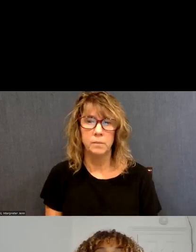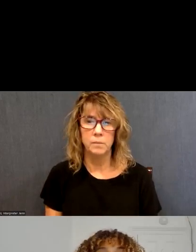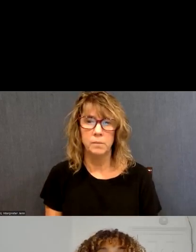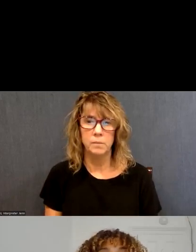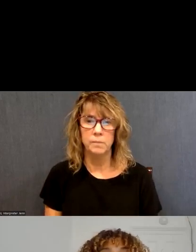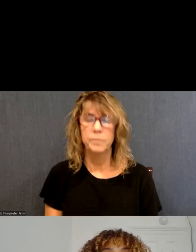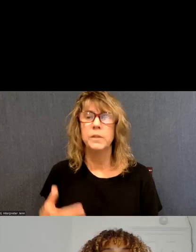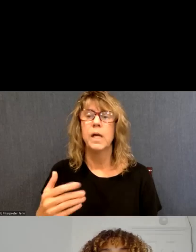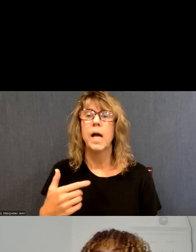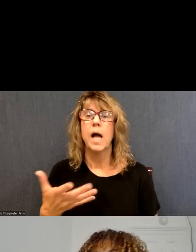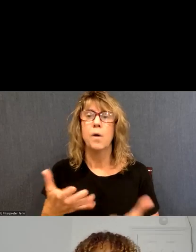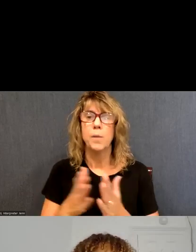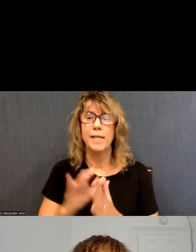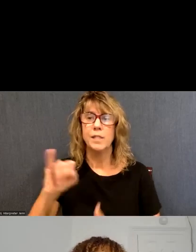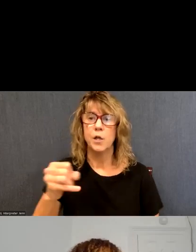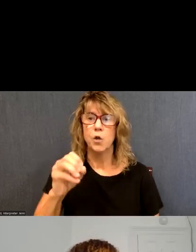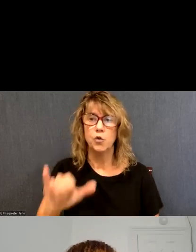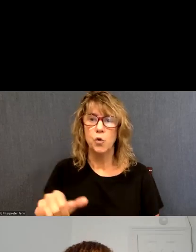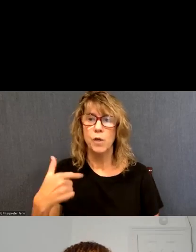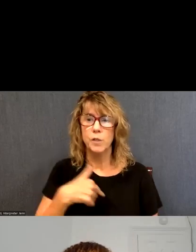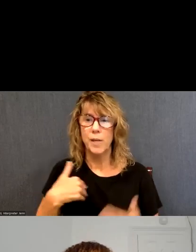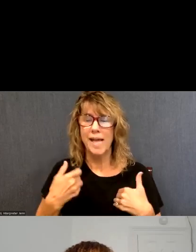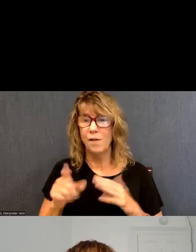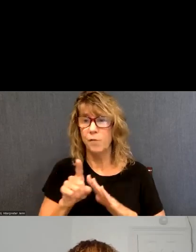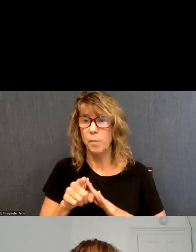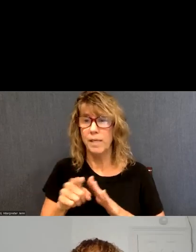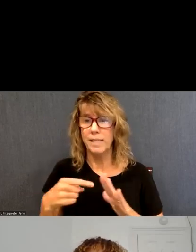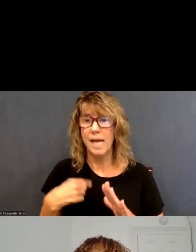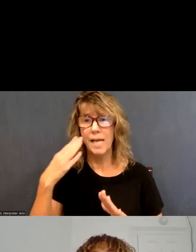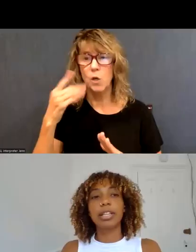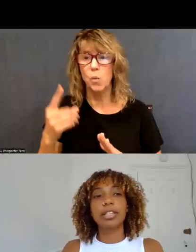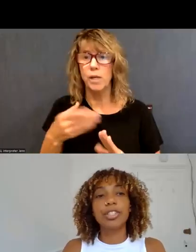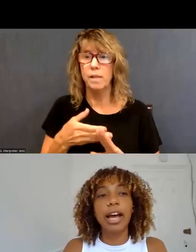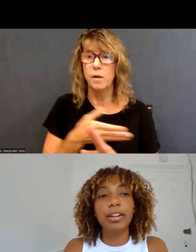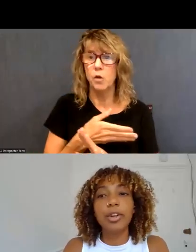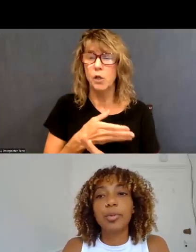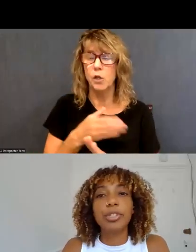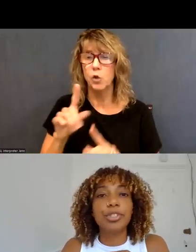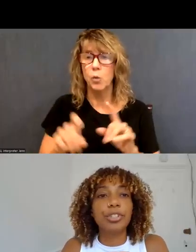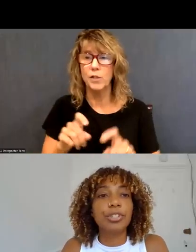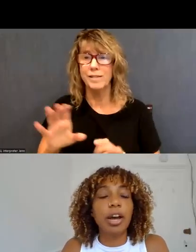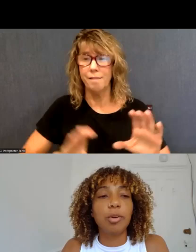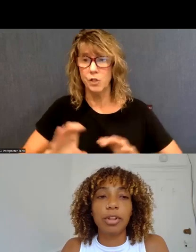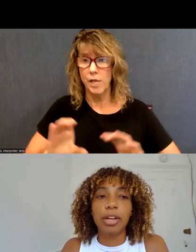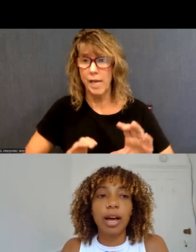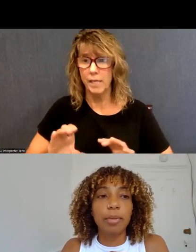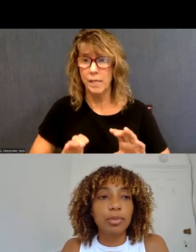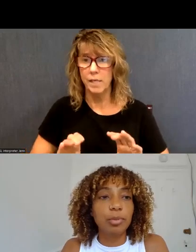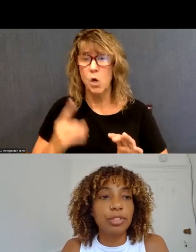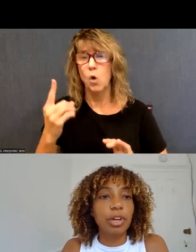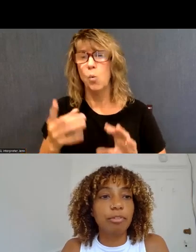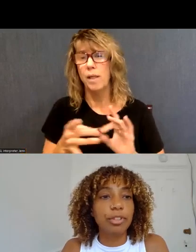Well, let me ask this, uh, Joyce, since we have a couple of minutes, I know one of the earlier questions in the chat was just, uh, or one of the